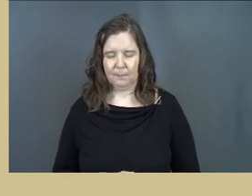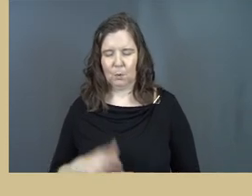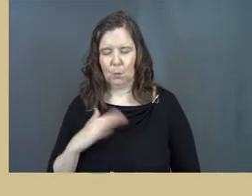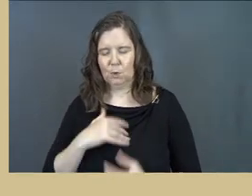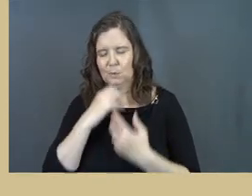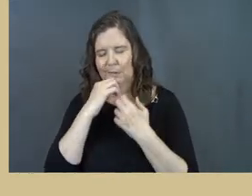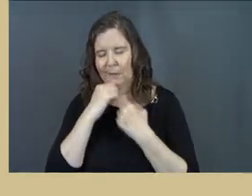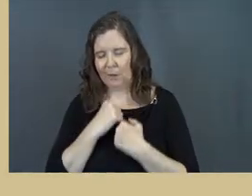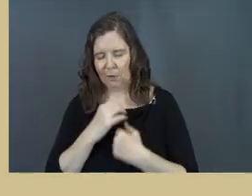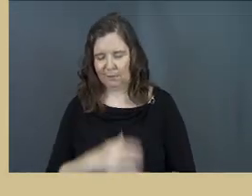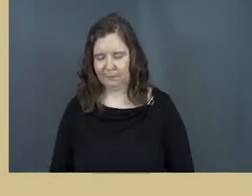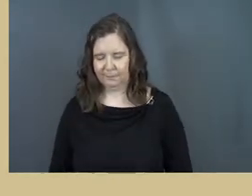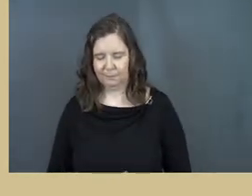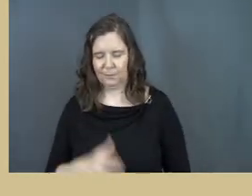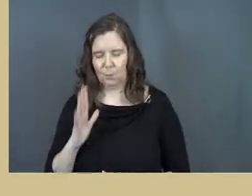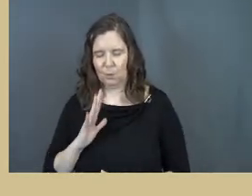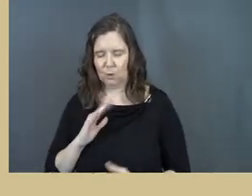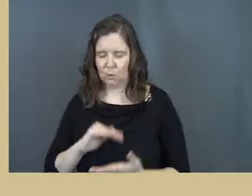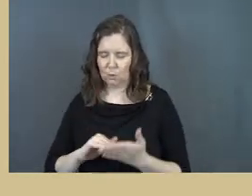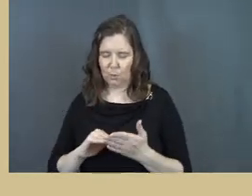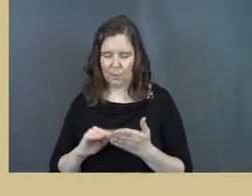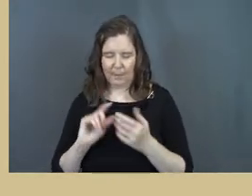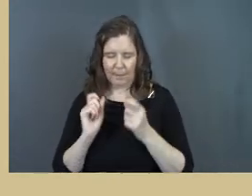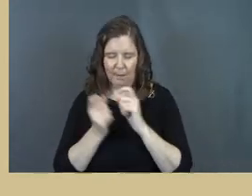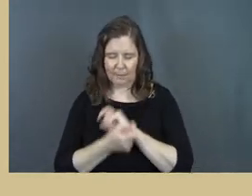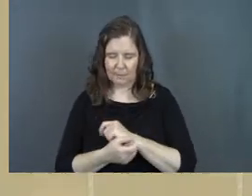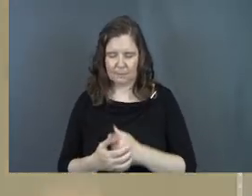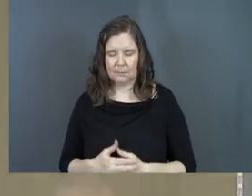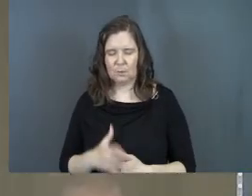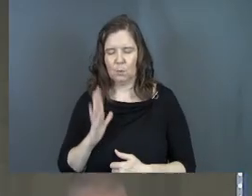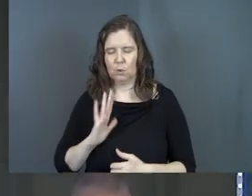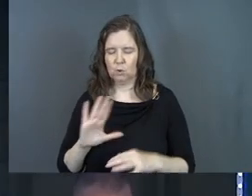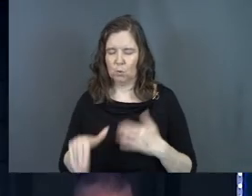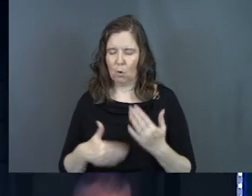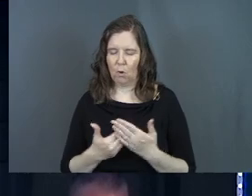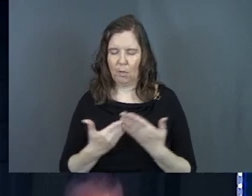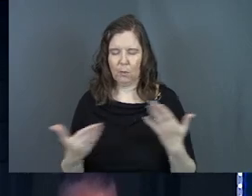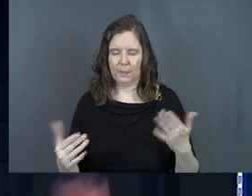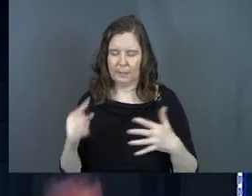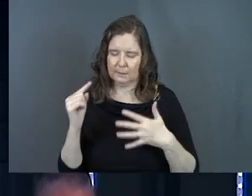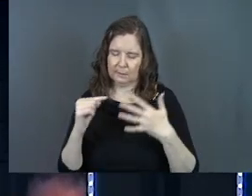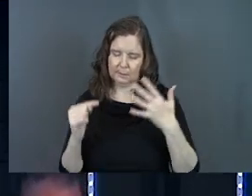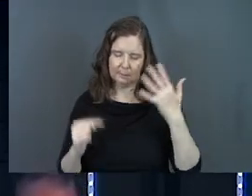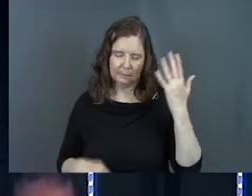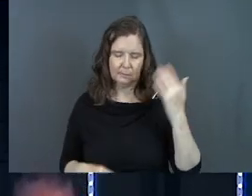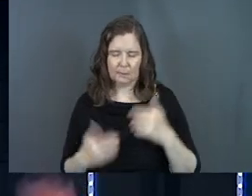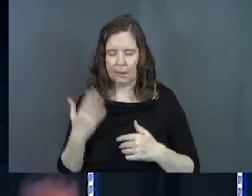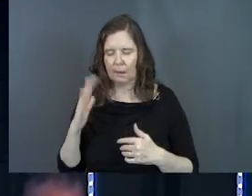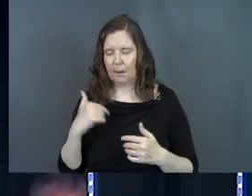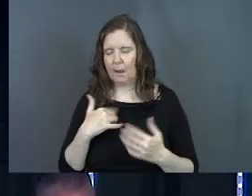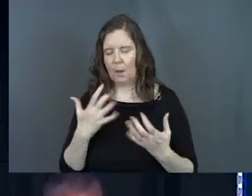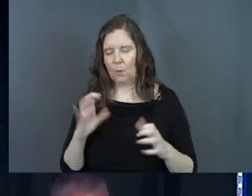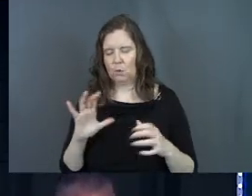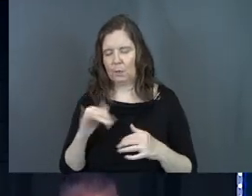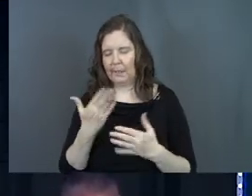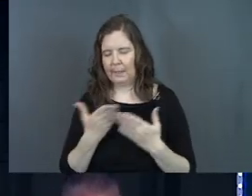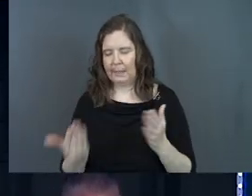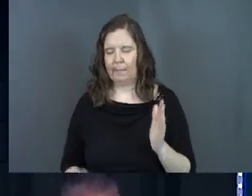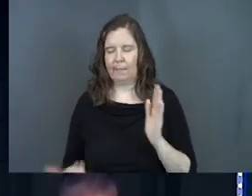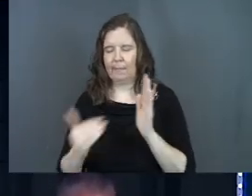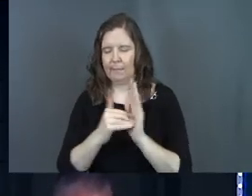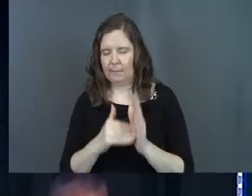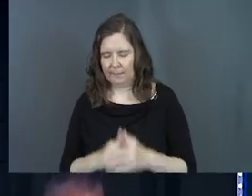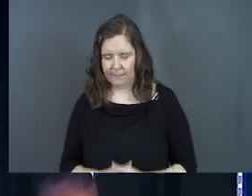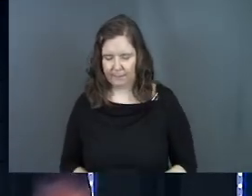We used to care. We used to repent. We used to do all those things. And, God, I want to do that thing